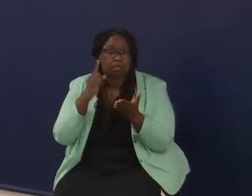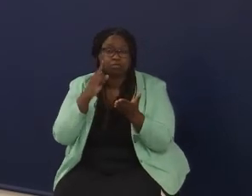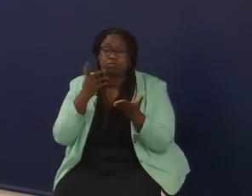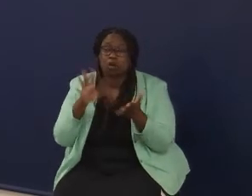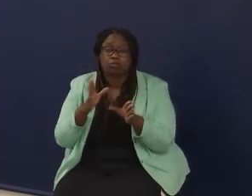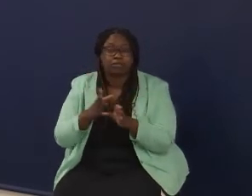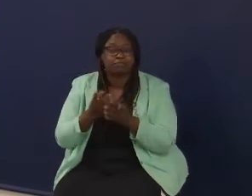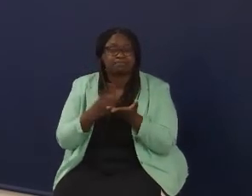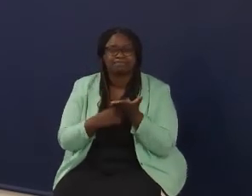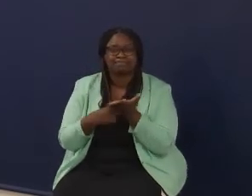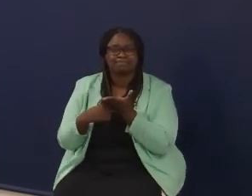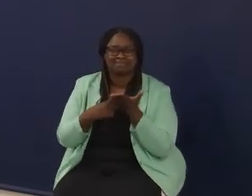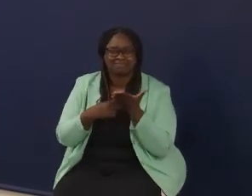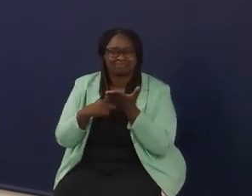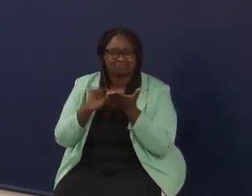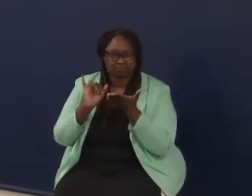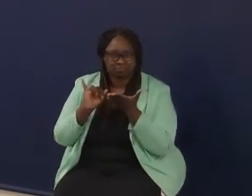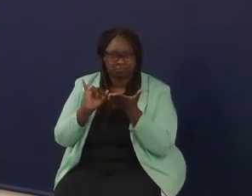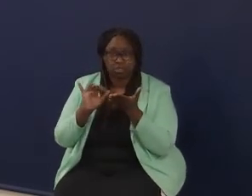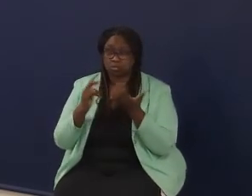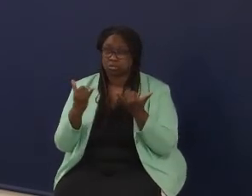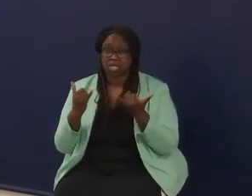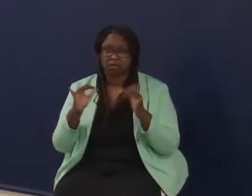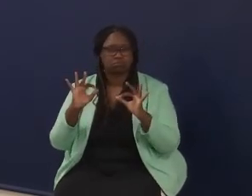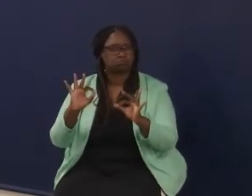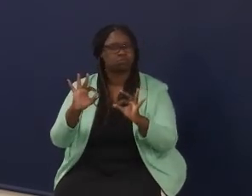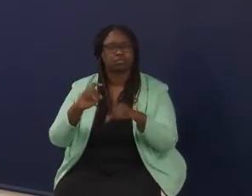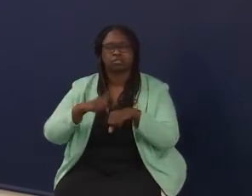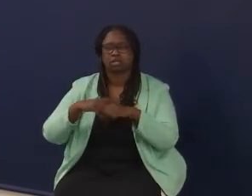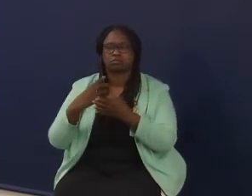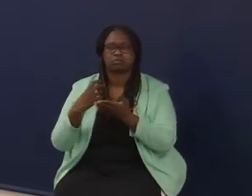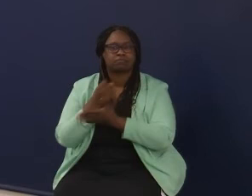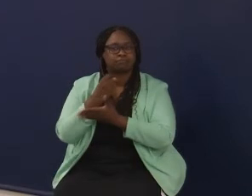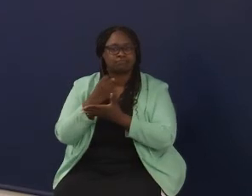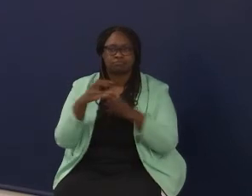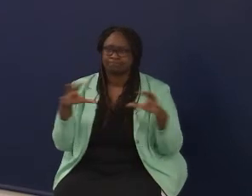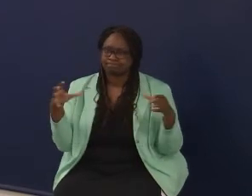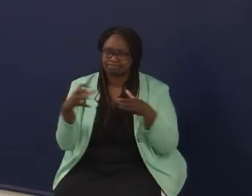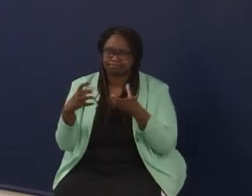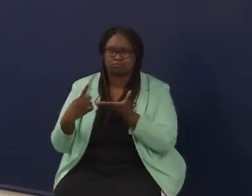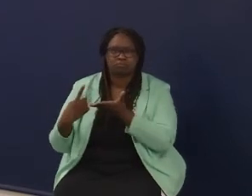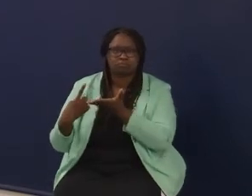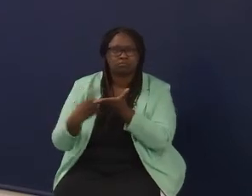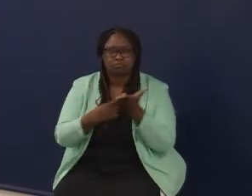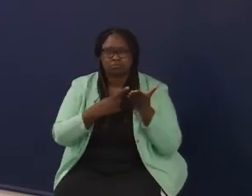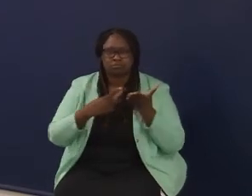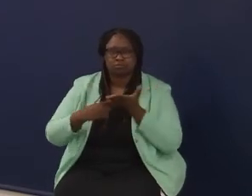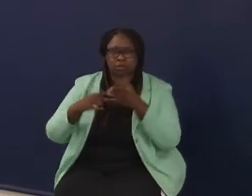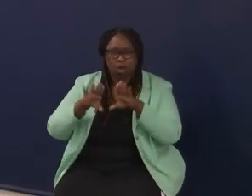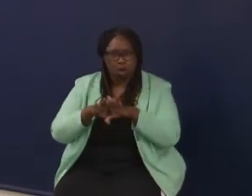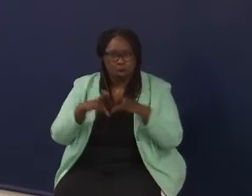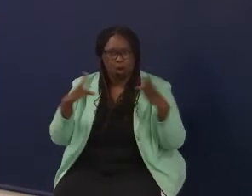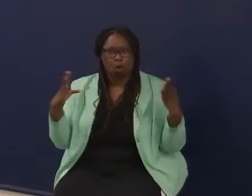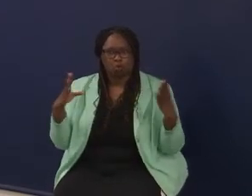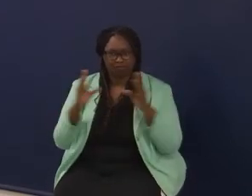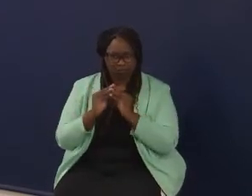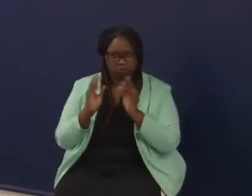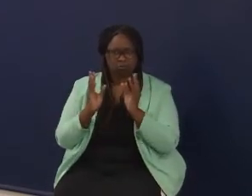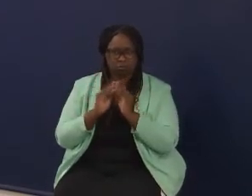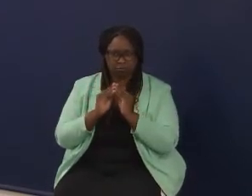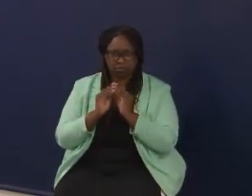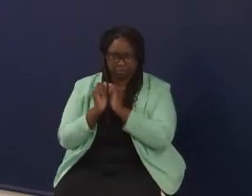think it is a perfect time for us all to come together and have these conversations and open forums and talking about them together.